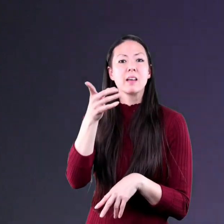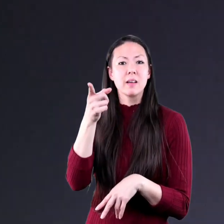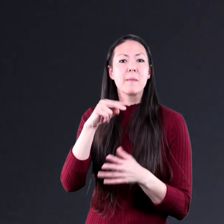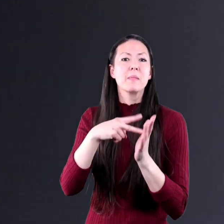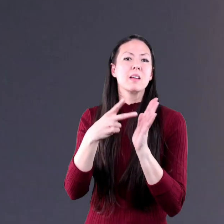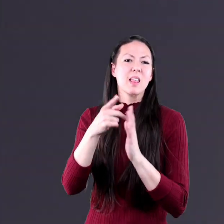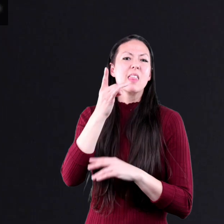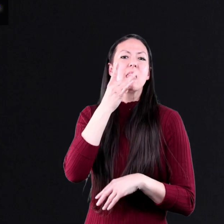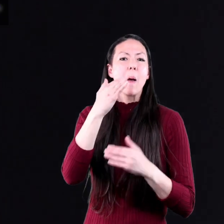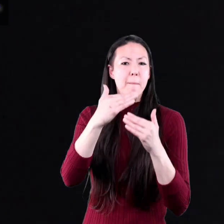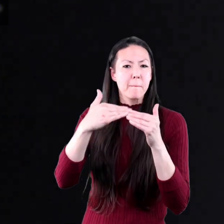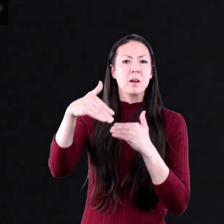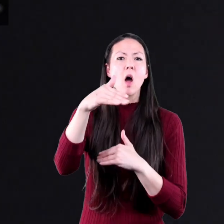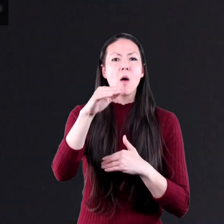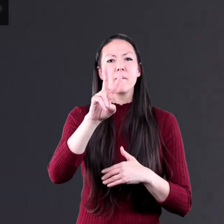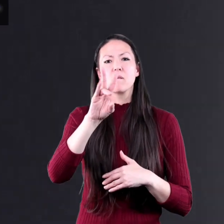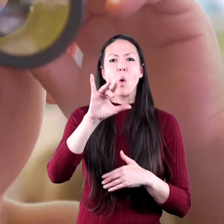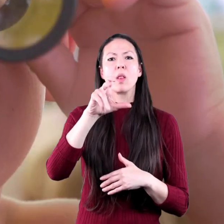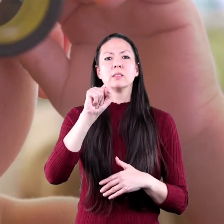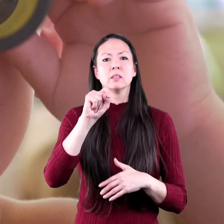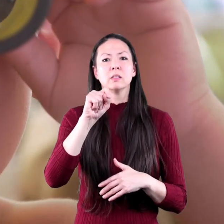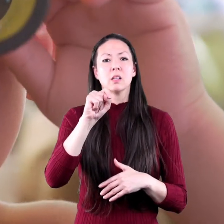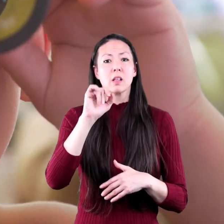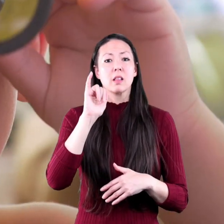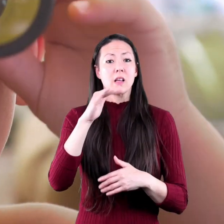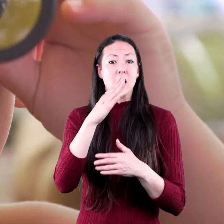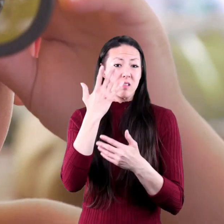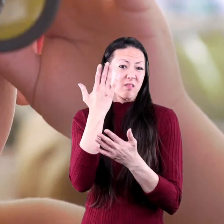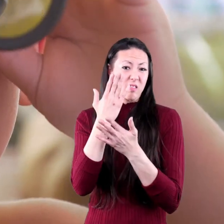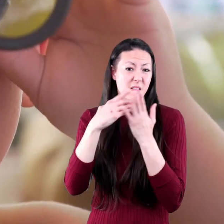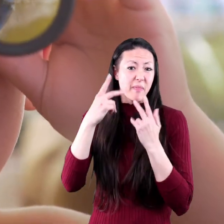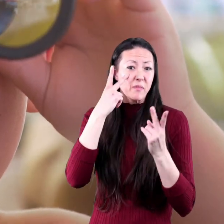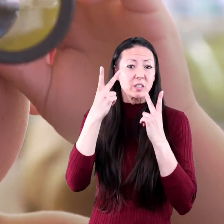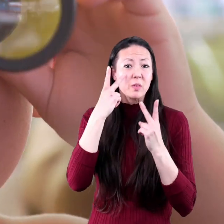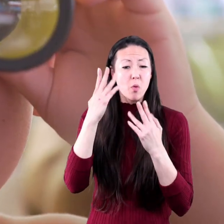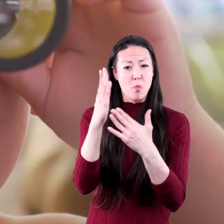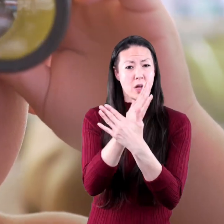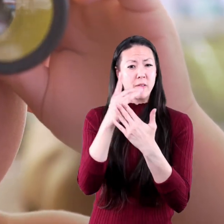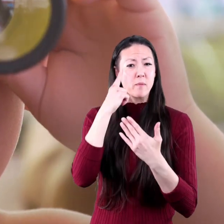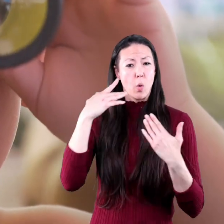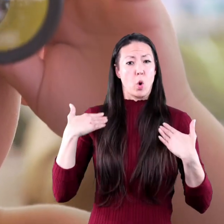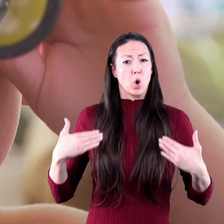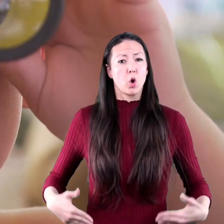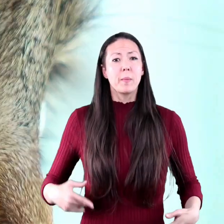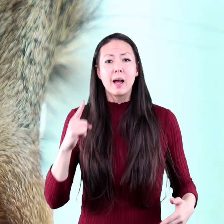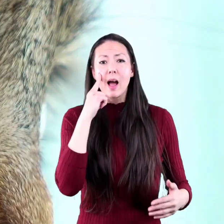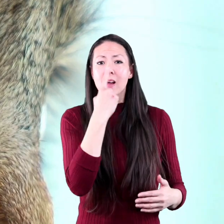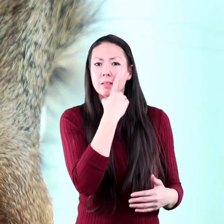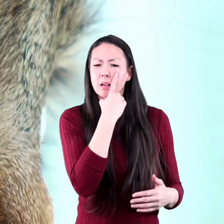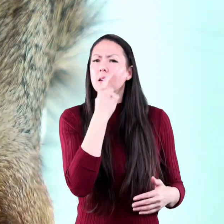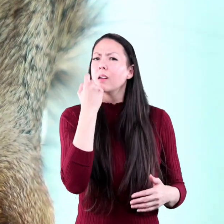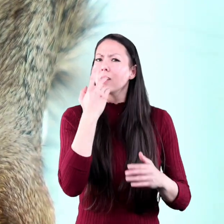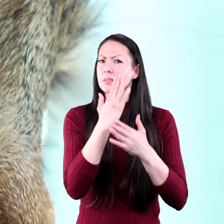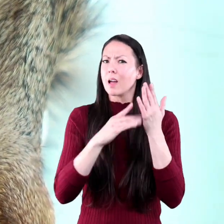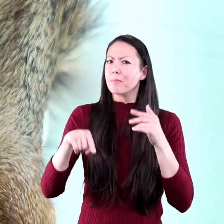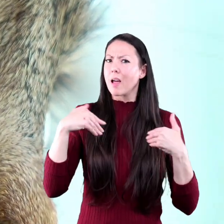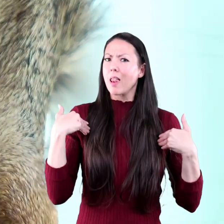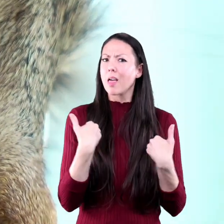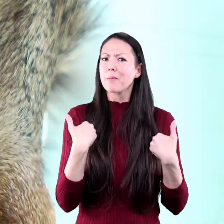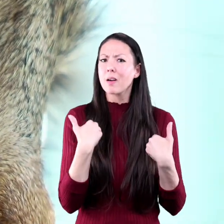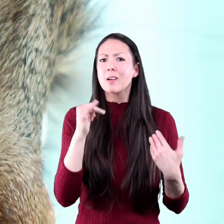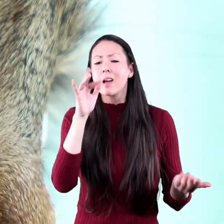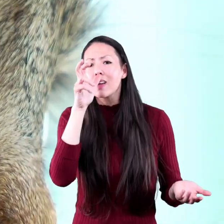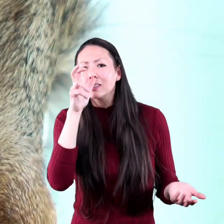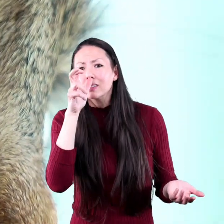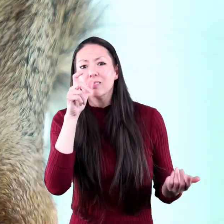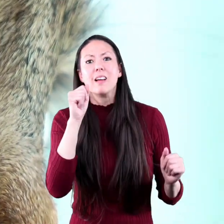means light beyond violet. It is just out of visible range for human eyes. However, some animals